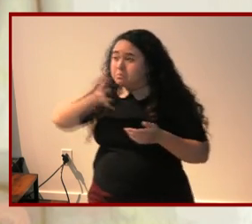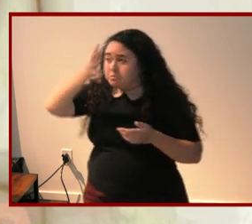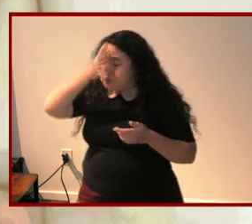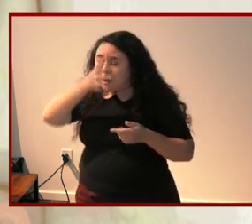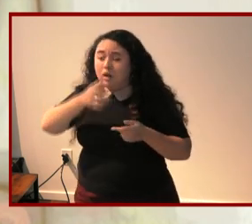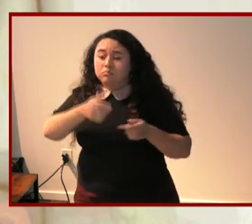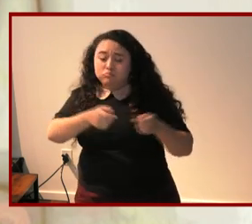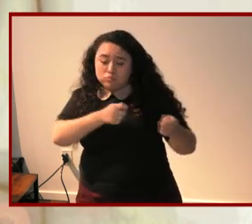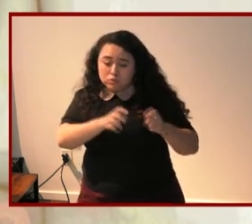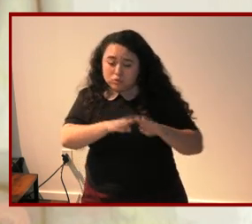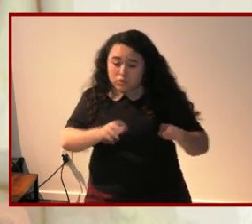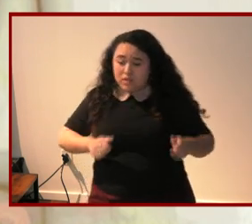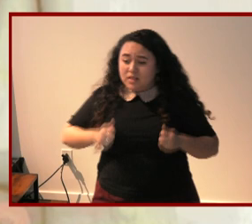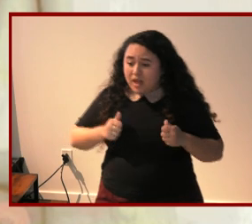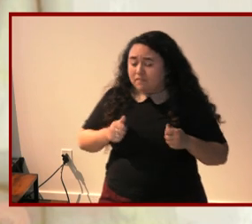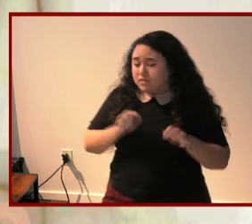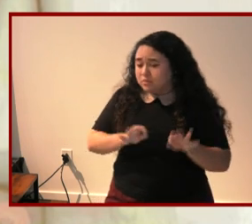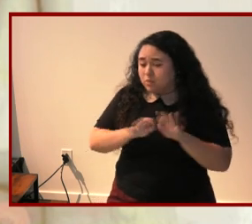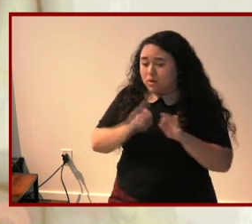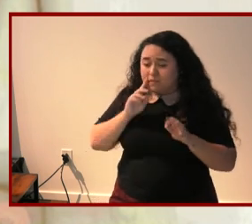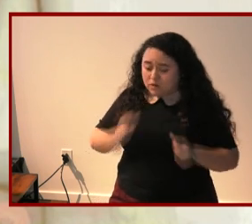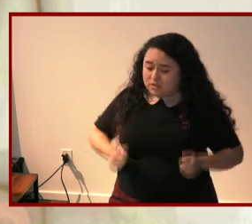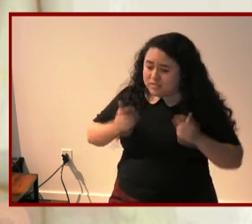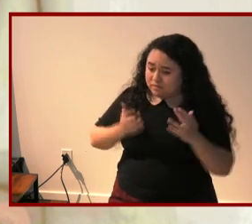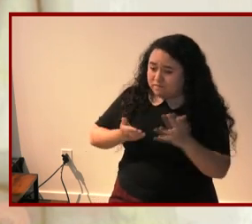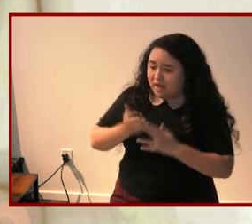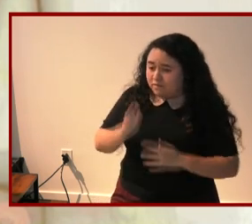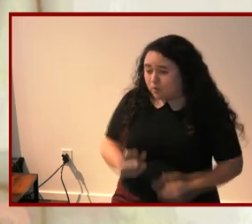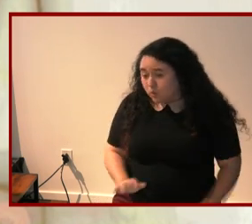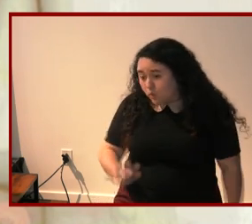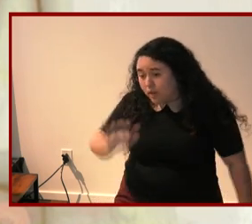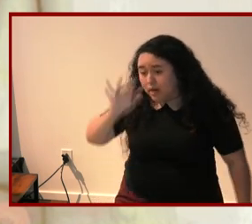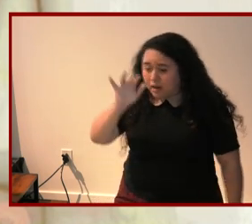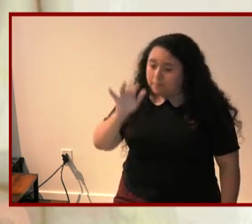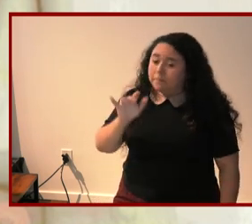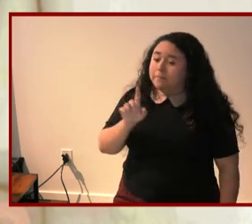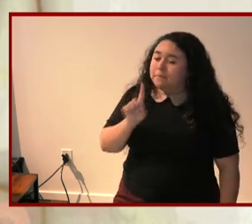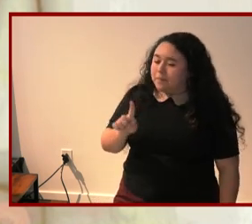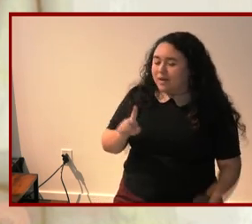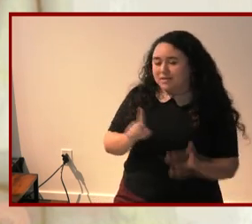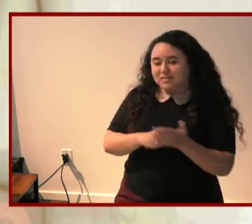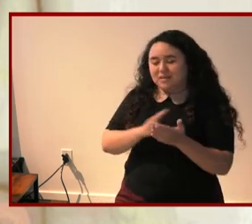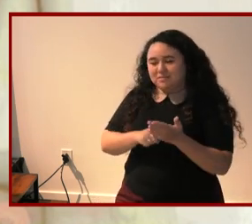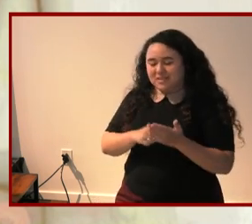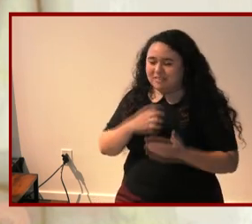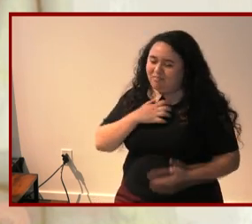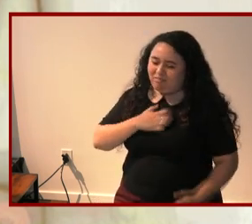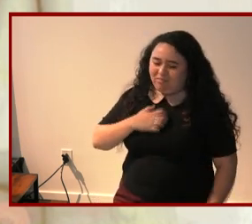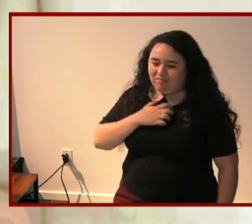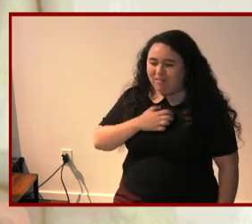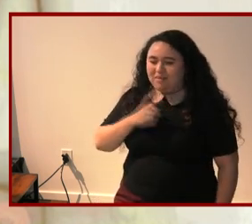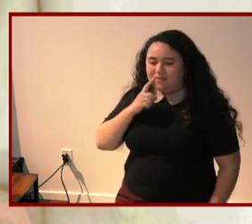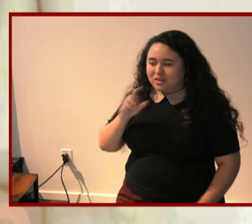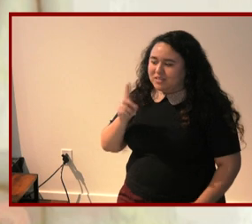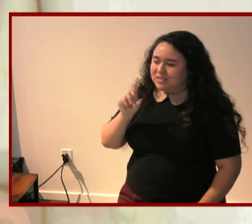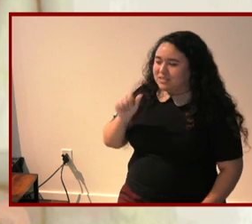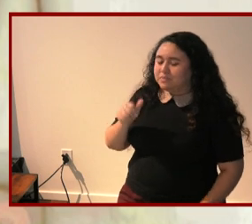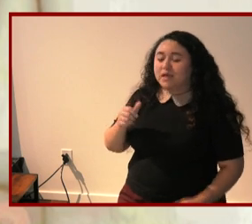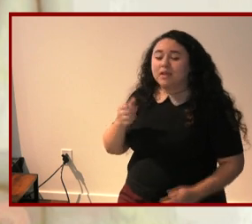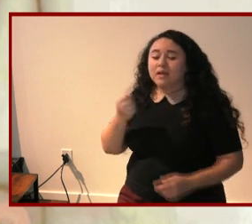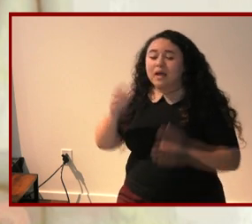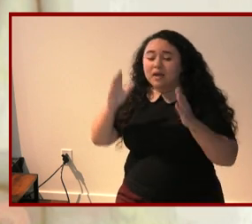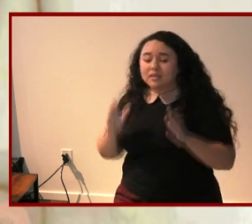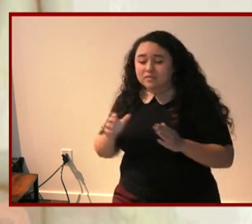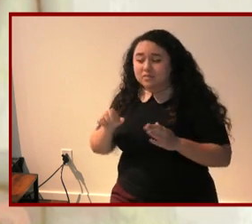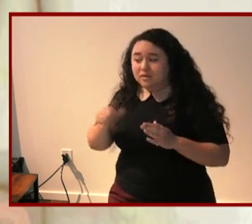the inevitable dependencies of infancy and young childhood yet it is sometimes upsetting to disability activists and others